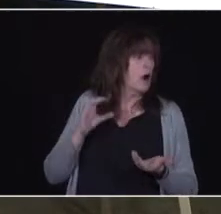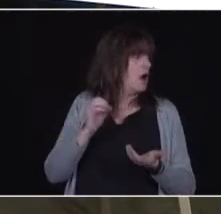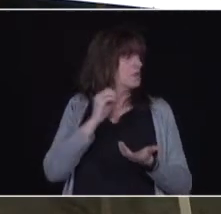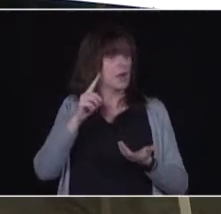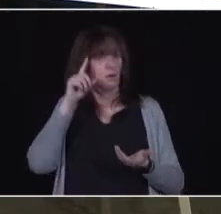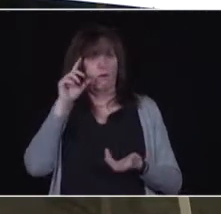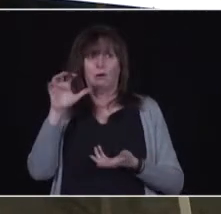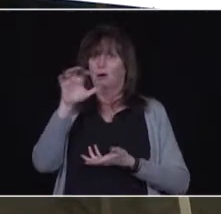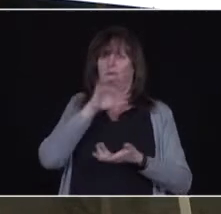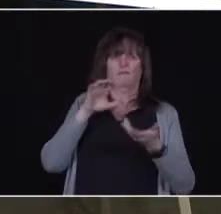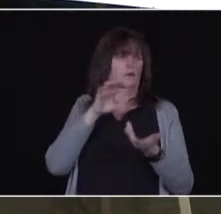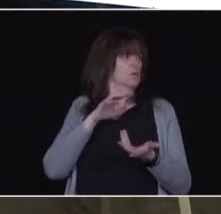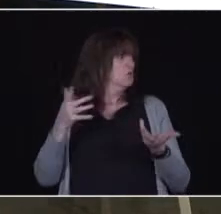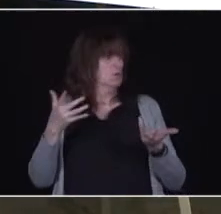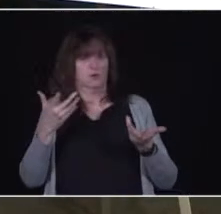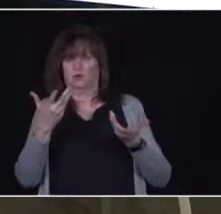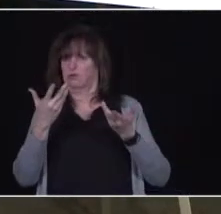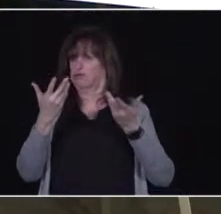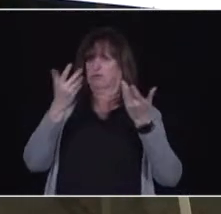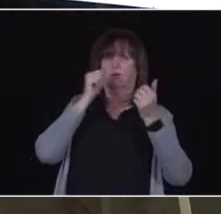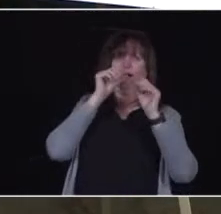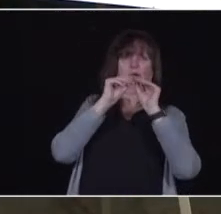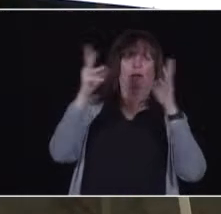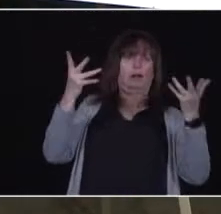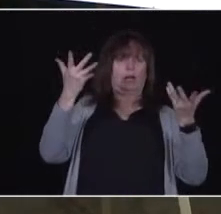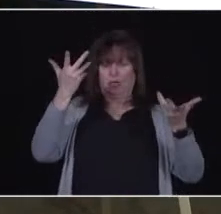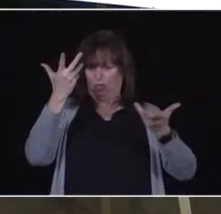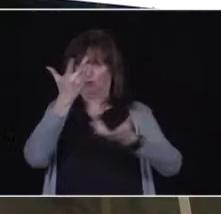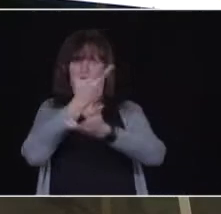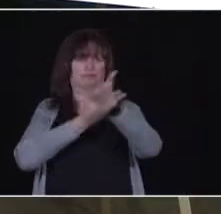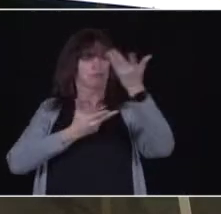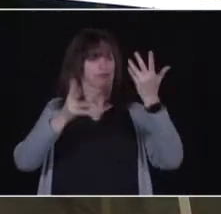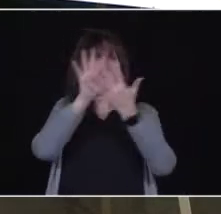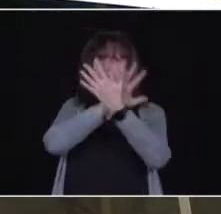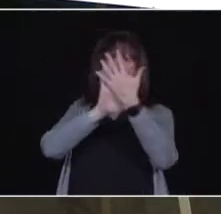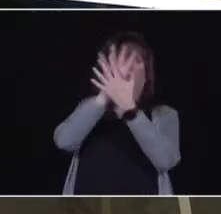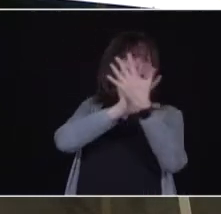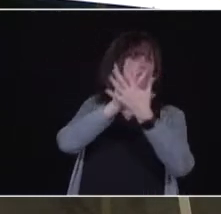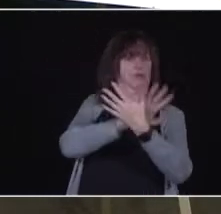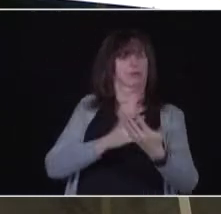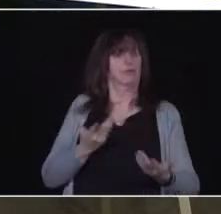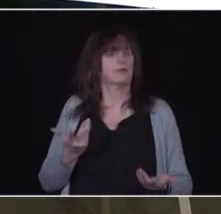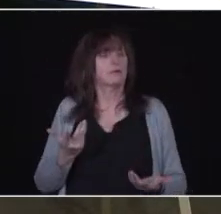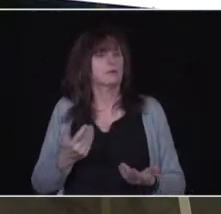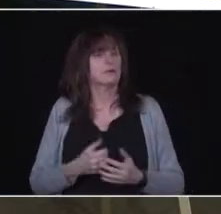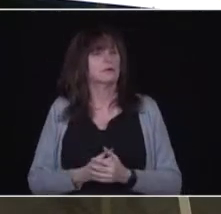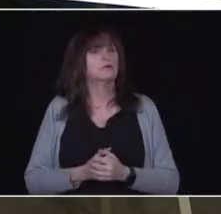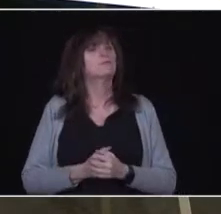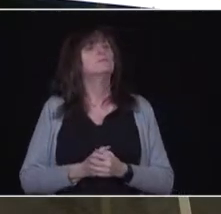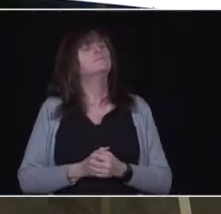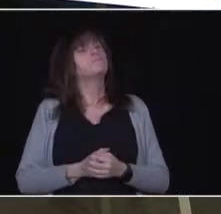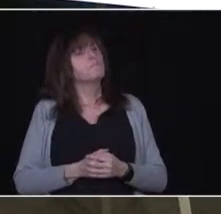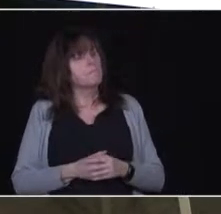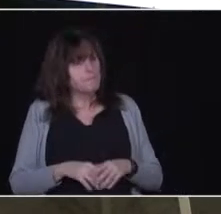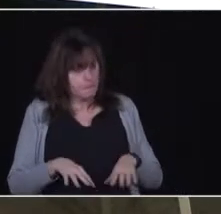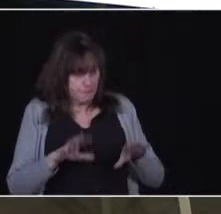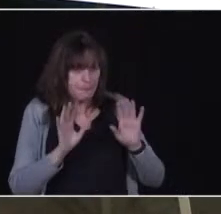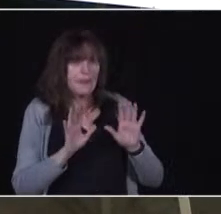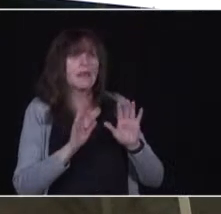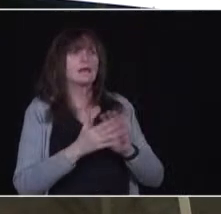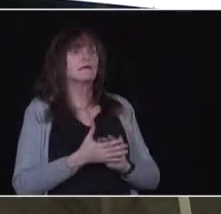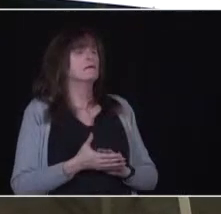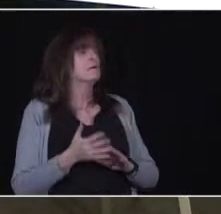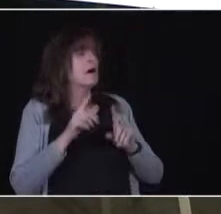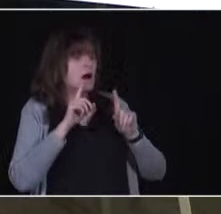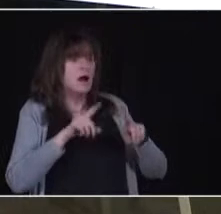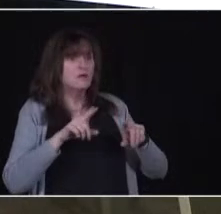all, we haven't addressed a lot of those things, Laura, because we haven't had the vaccines to go into the general population. And the populations we've been at now, as